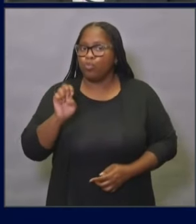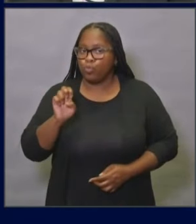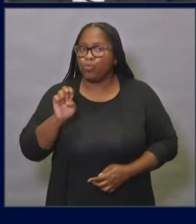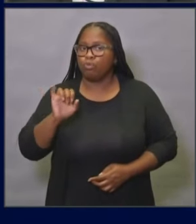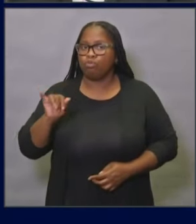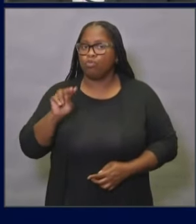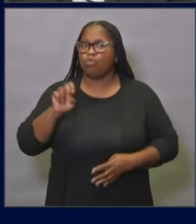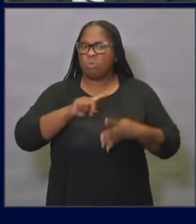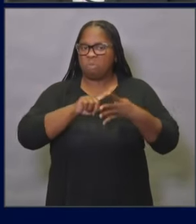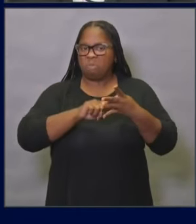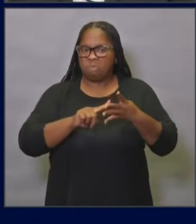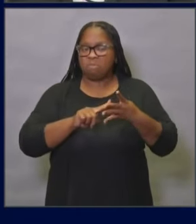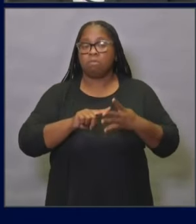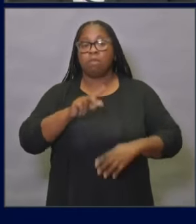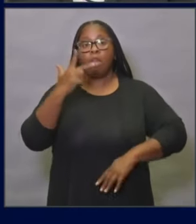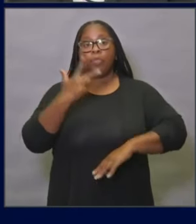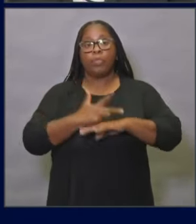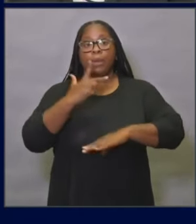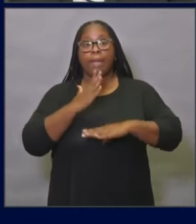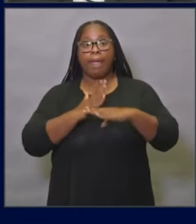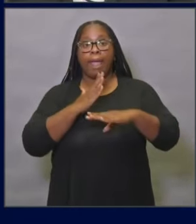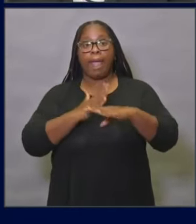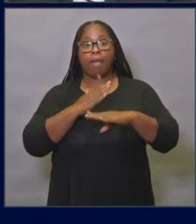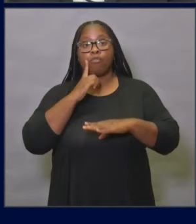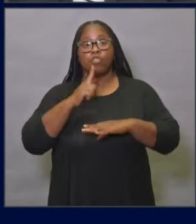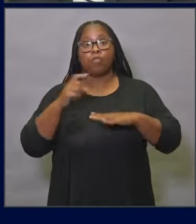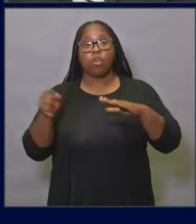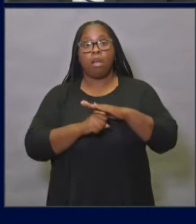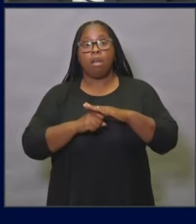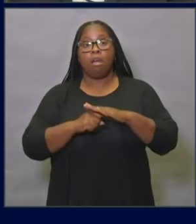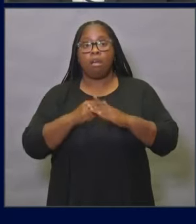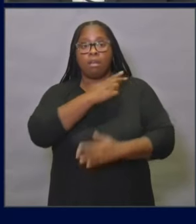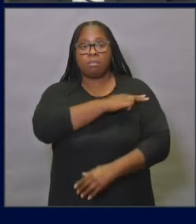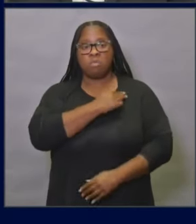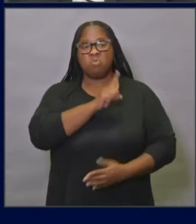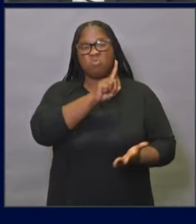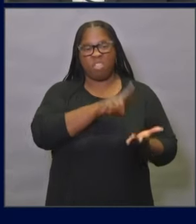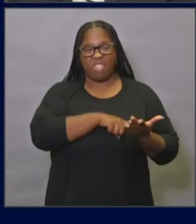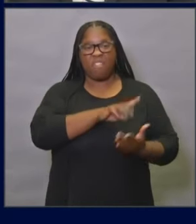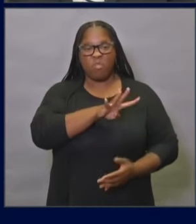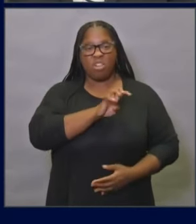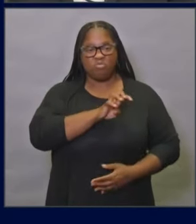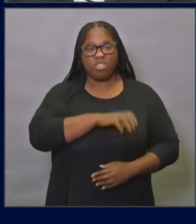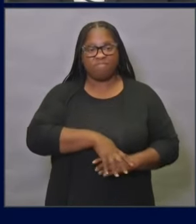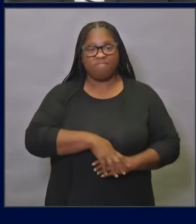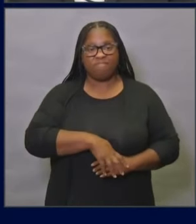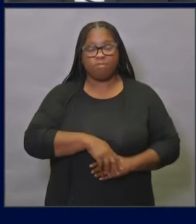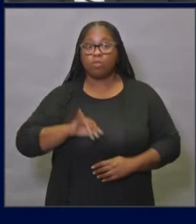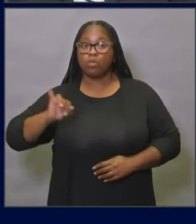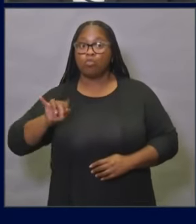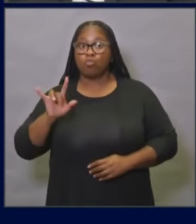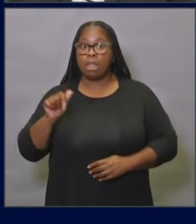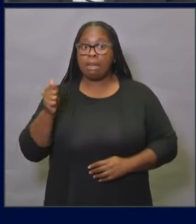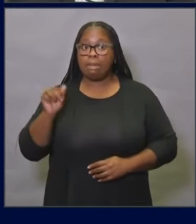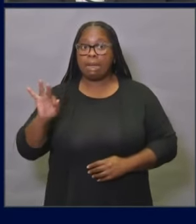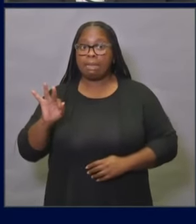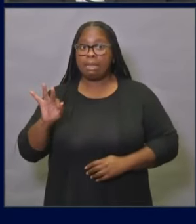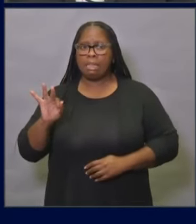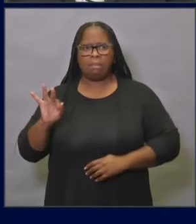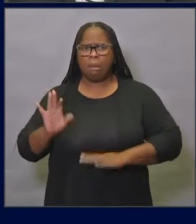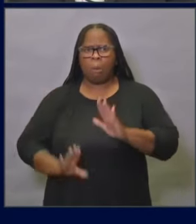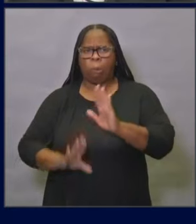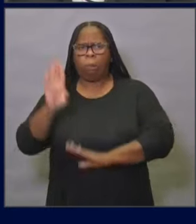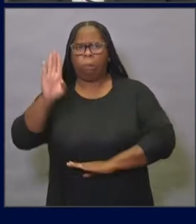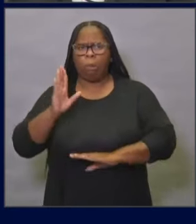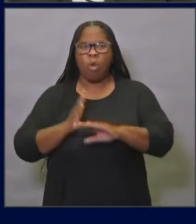-day average of daily hospitalizations for COVID-19 were around 1,400, and on July 19th, this number spiked to over 2,000.